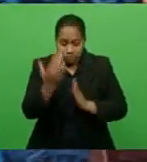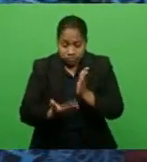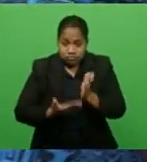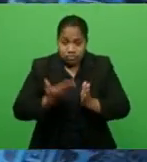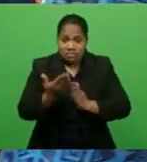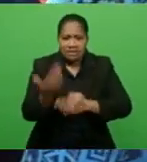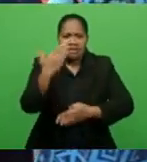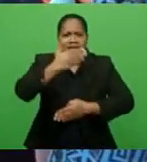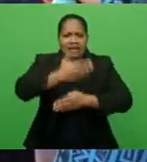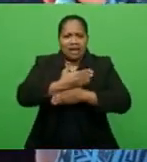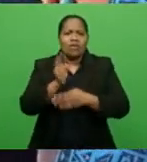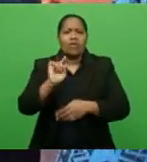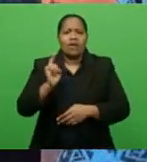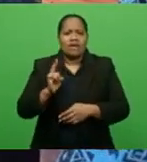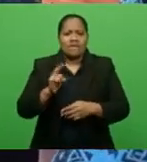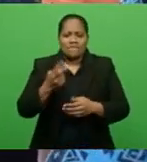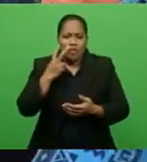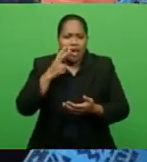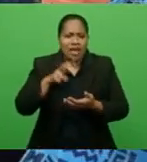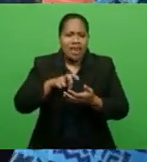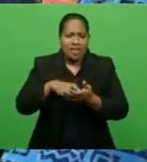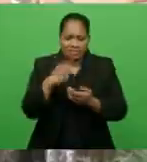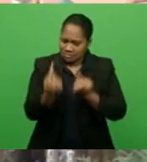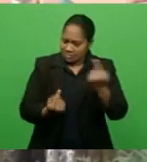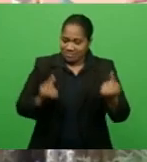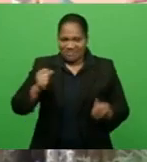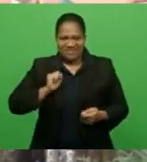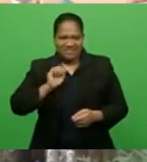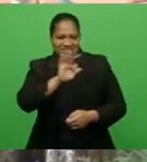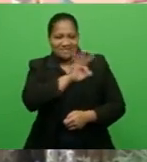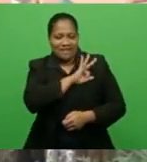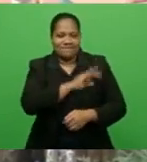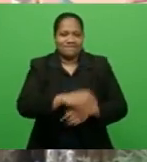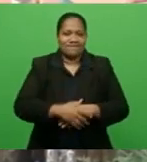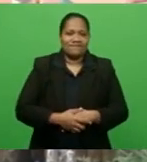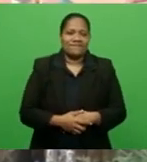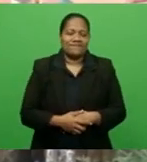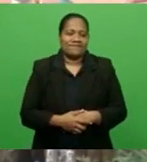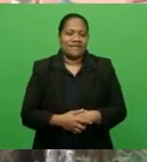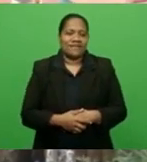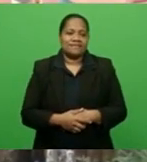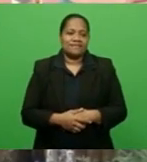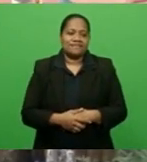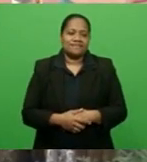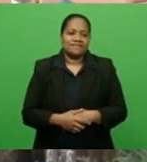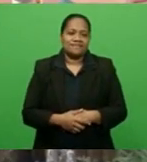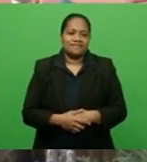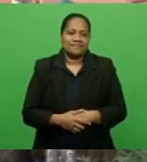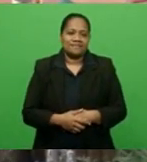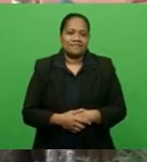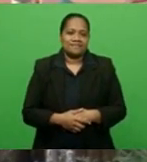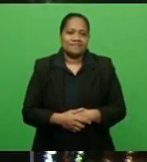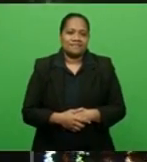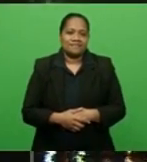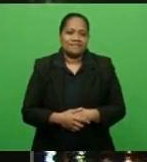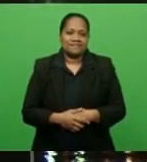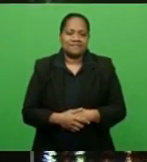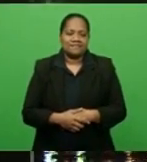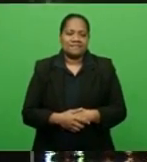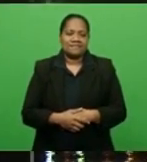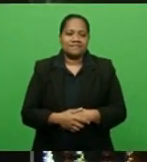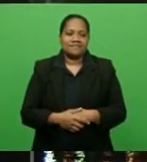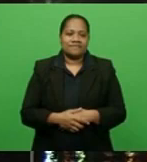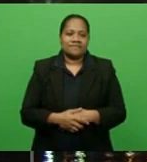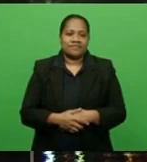to recognise individual staff and team efforts. Philippe Naikaso, FBC News. The